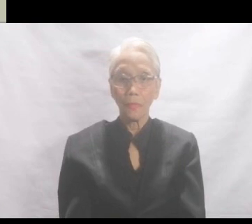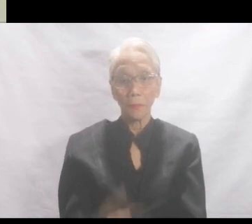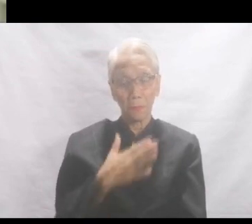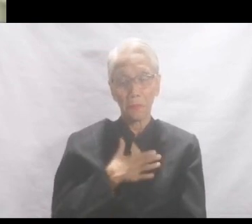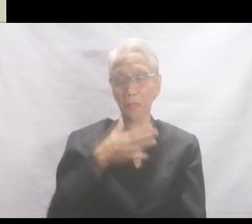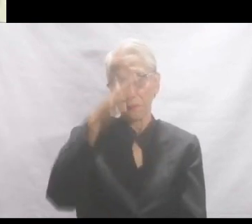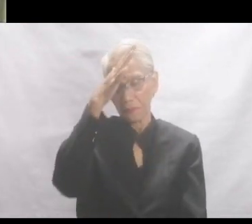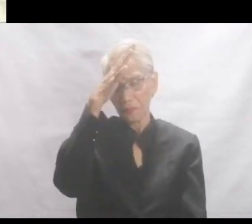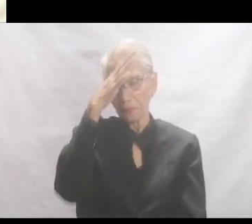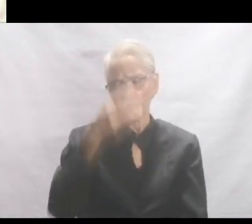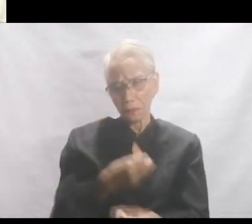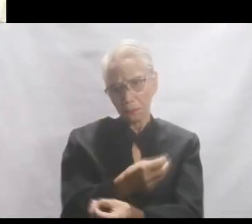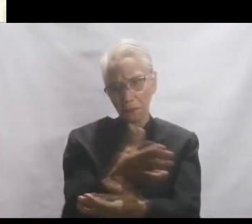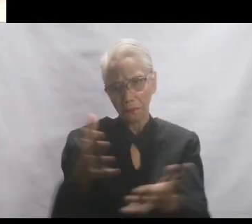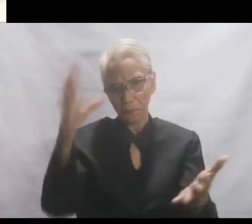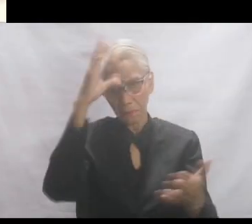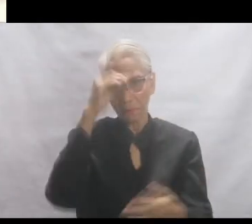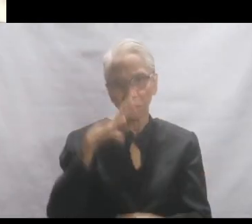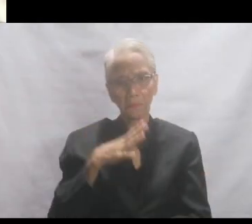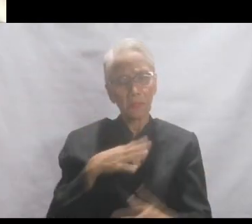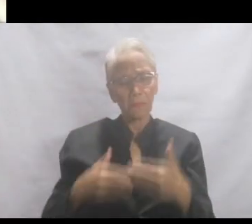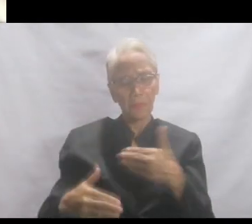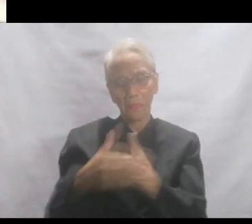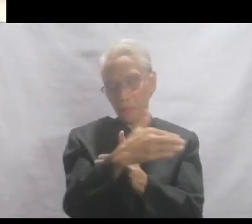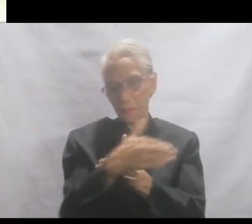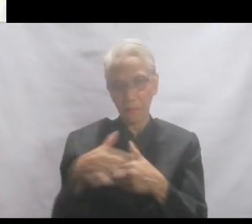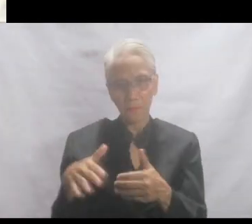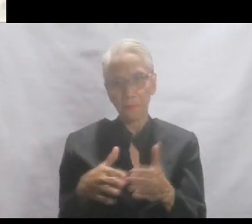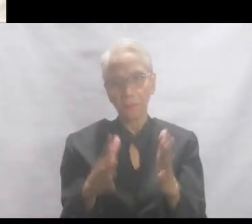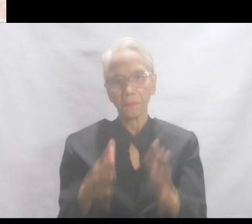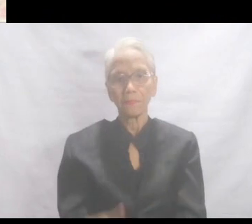My father was a generous man beyond his means.